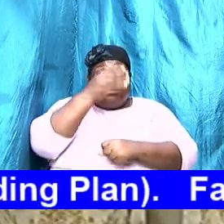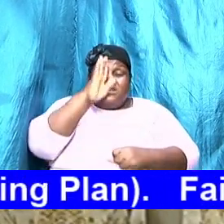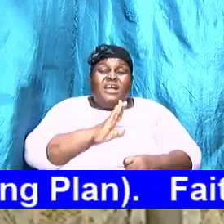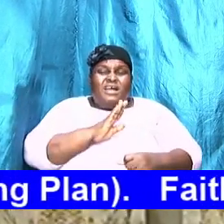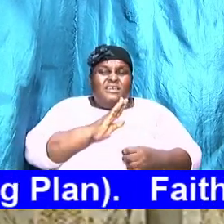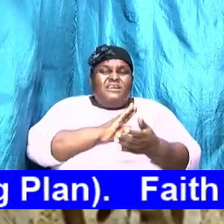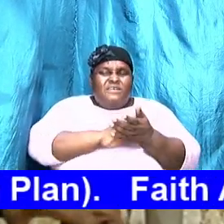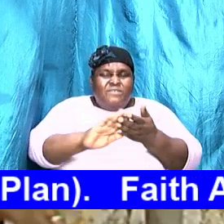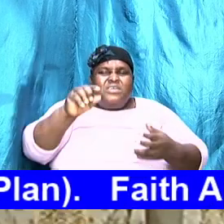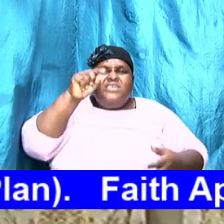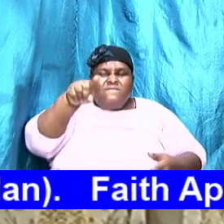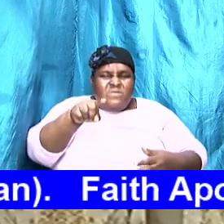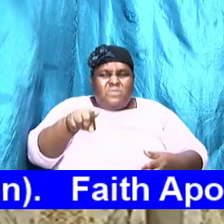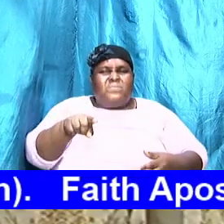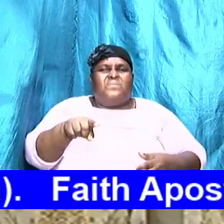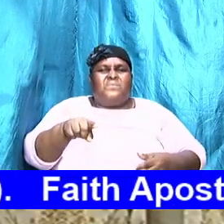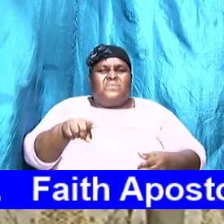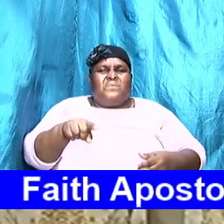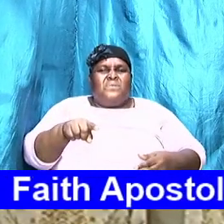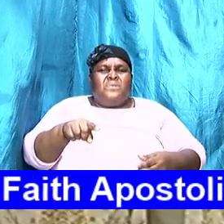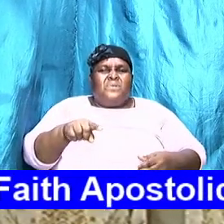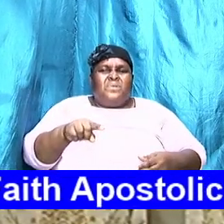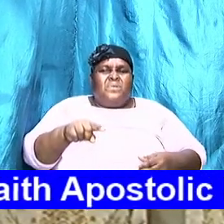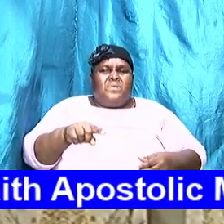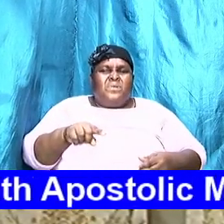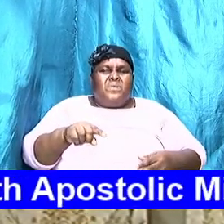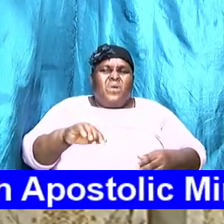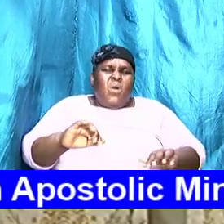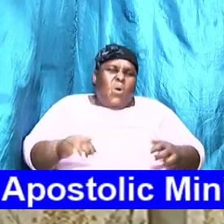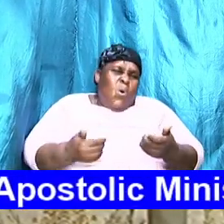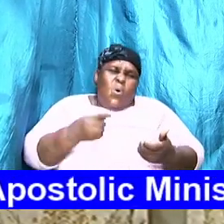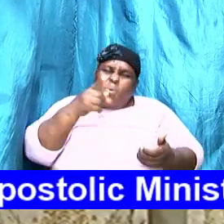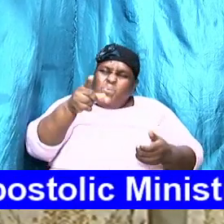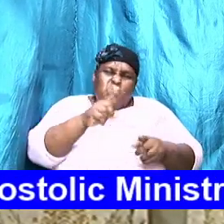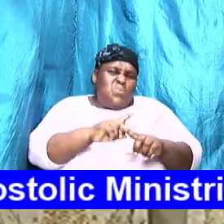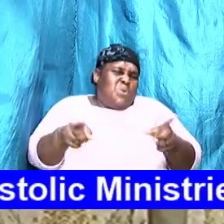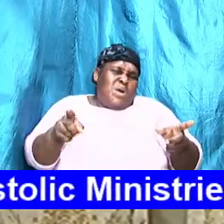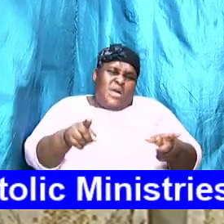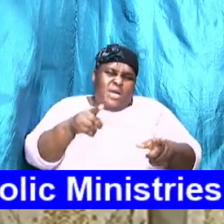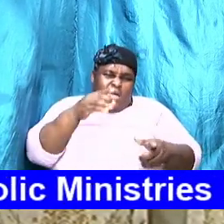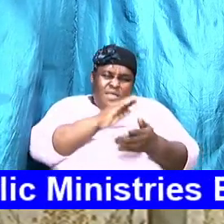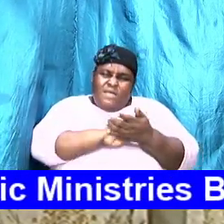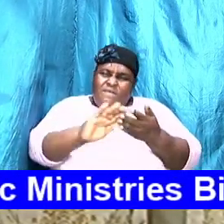ground zero things how is it that you cannot forgive your wife